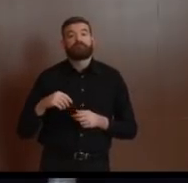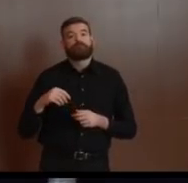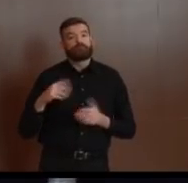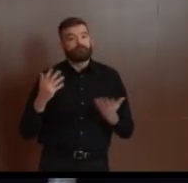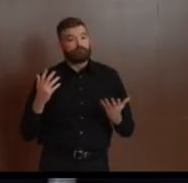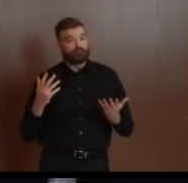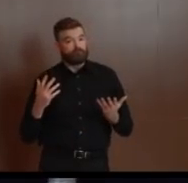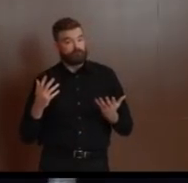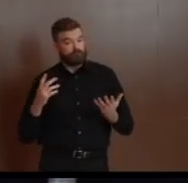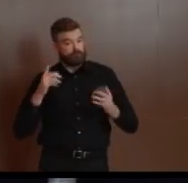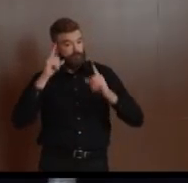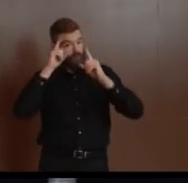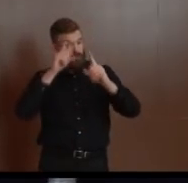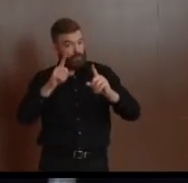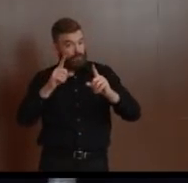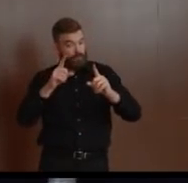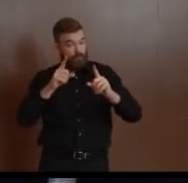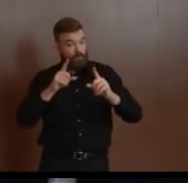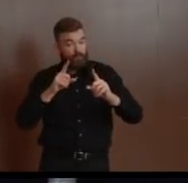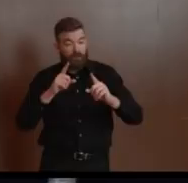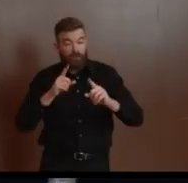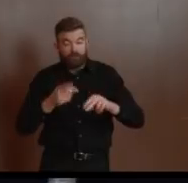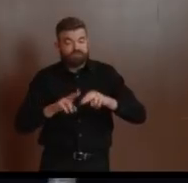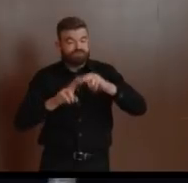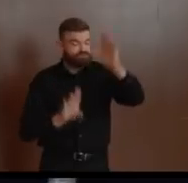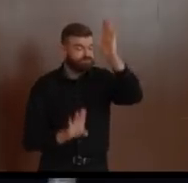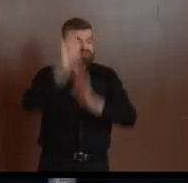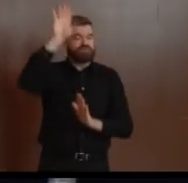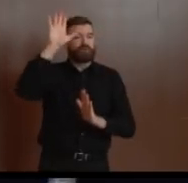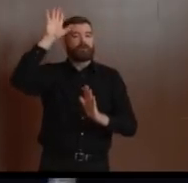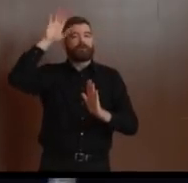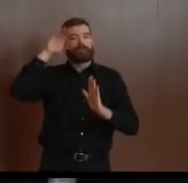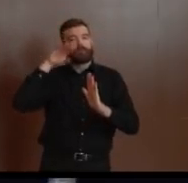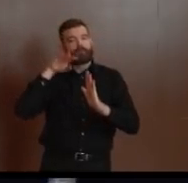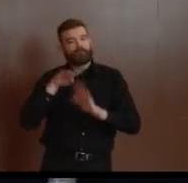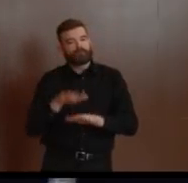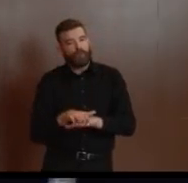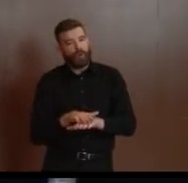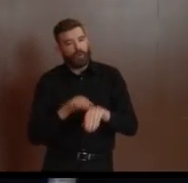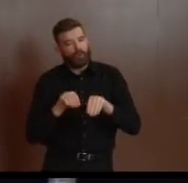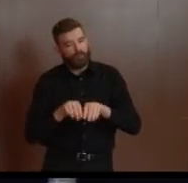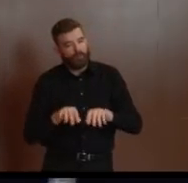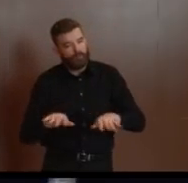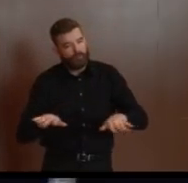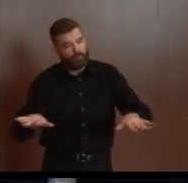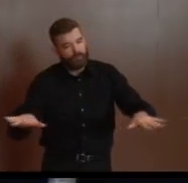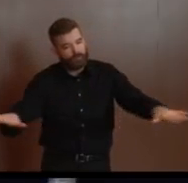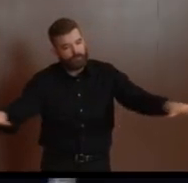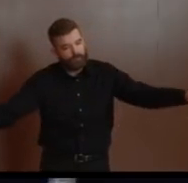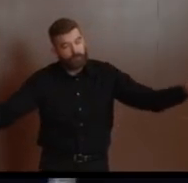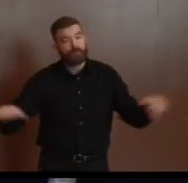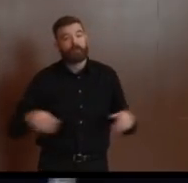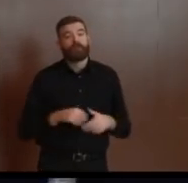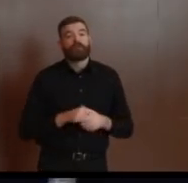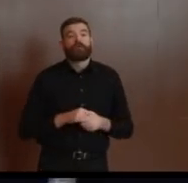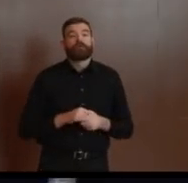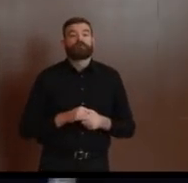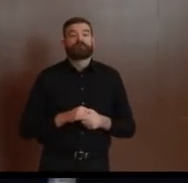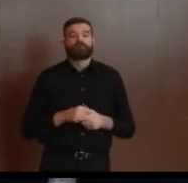cases is underway, we are also working to expand hospital capacity and most importantly